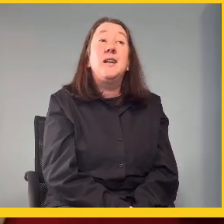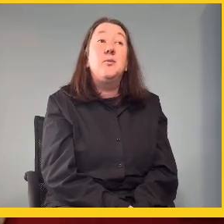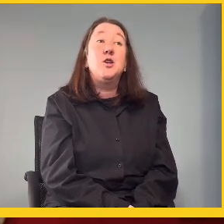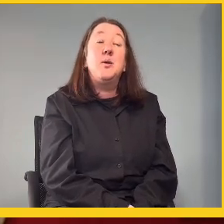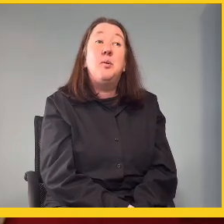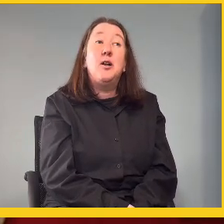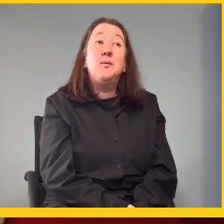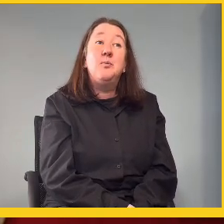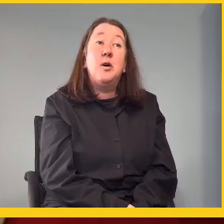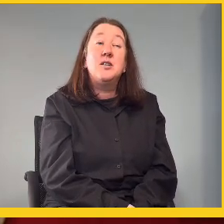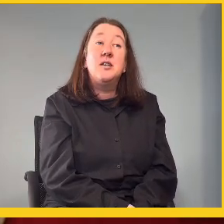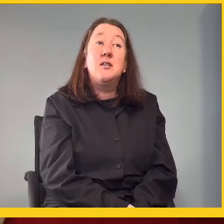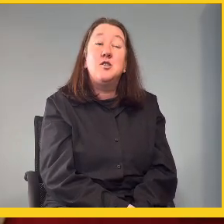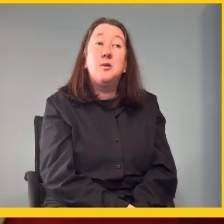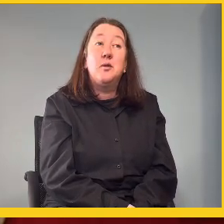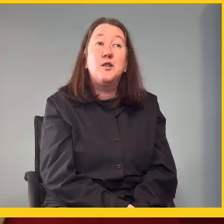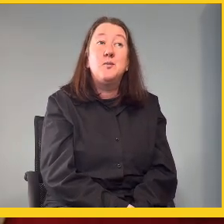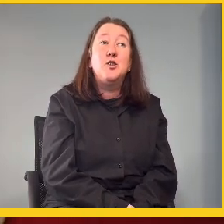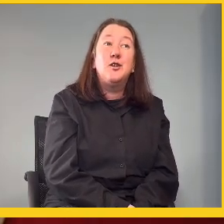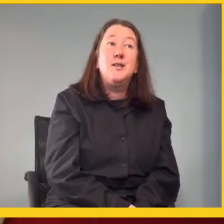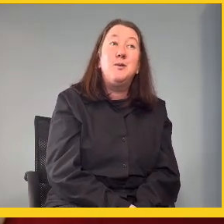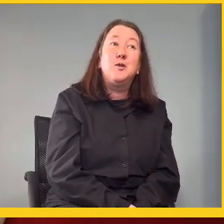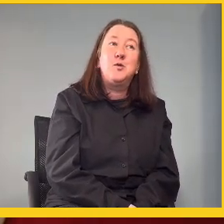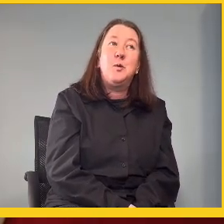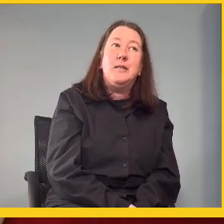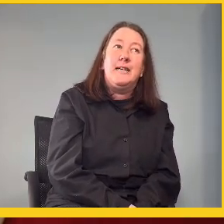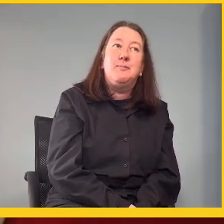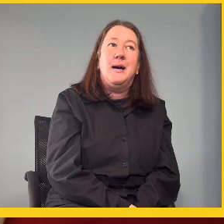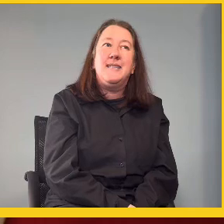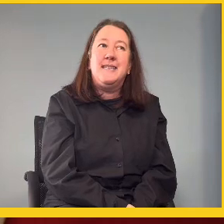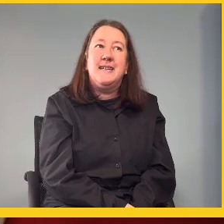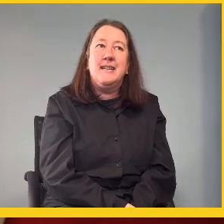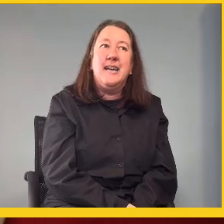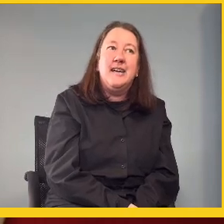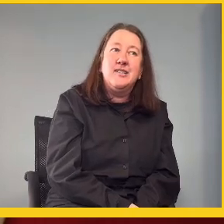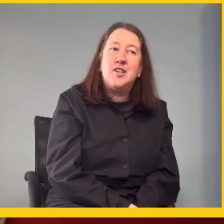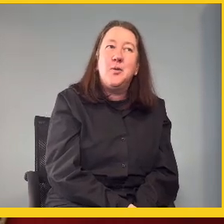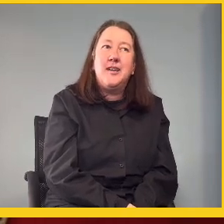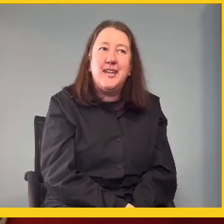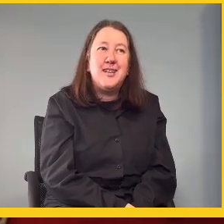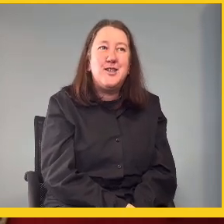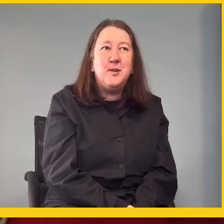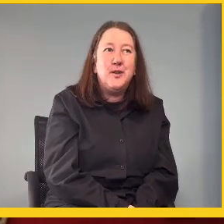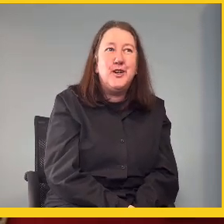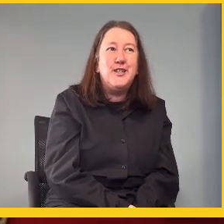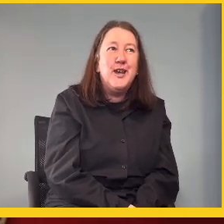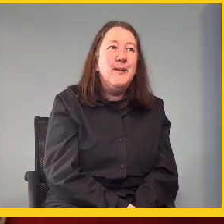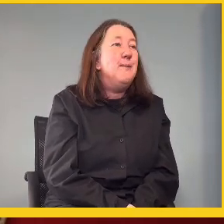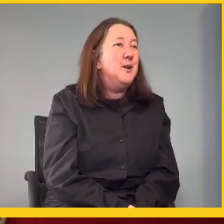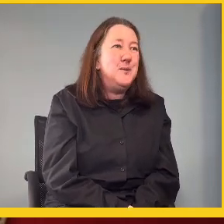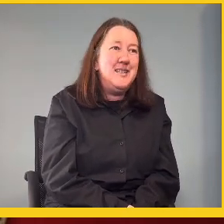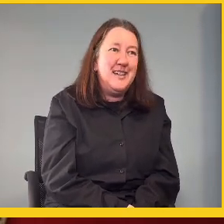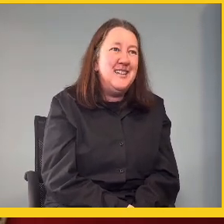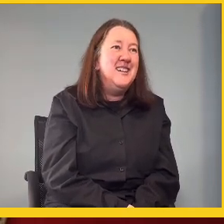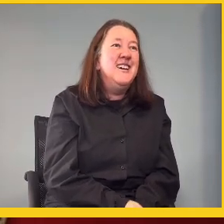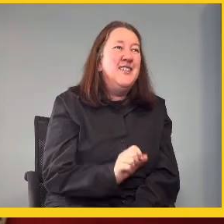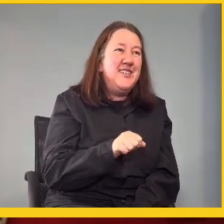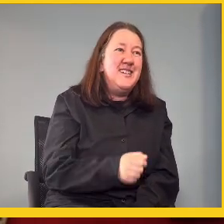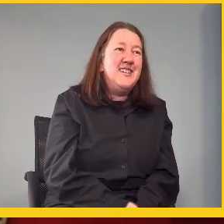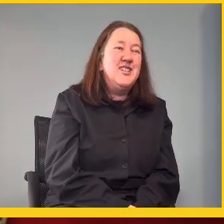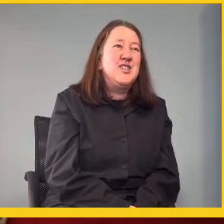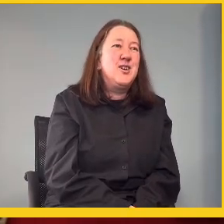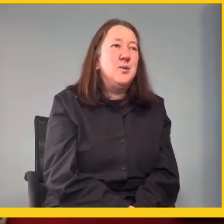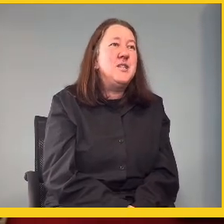we did celebrate when Parliament passed it, the two-thirds majority, because we were, like, biting our nails, are we going to get two-thirds? Yeah, I don't know.